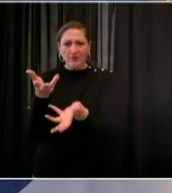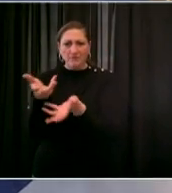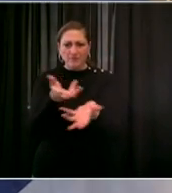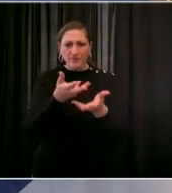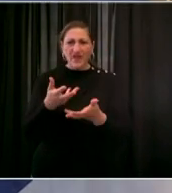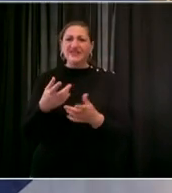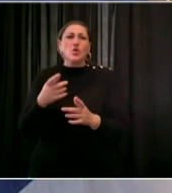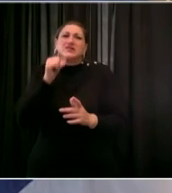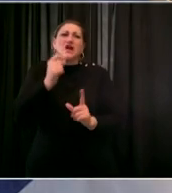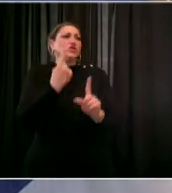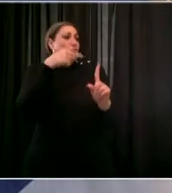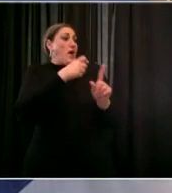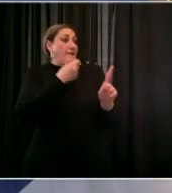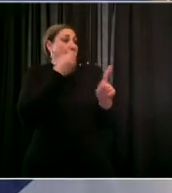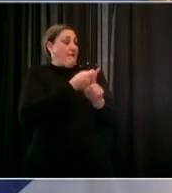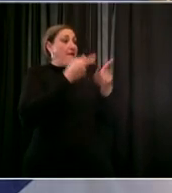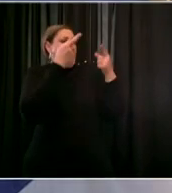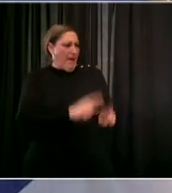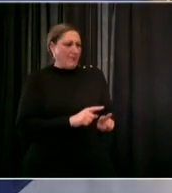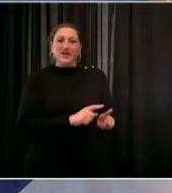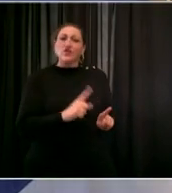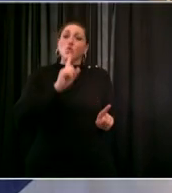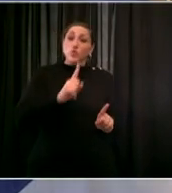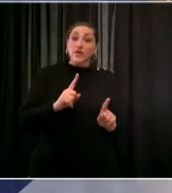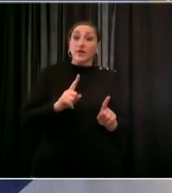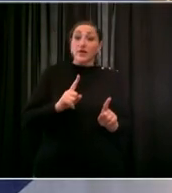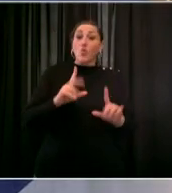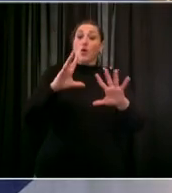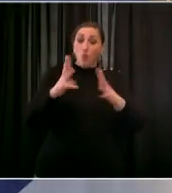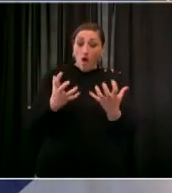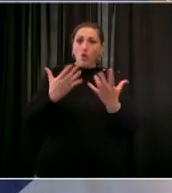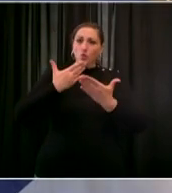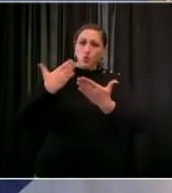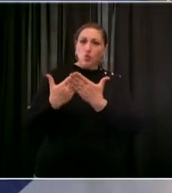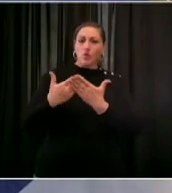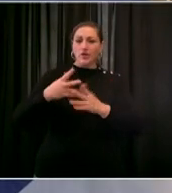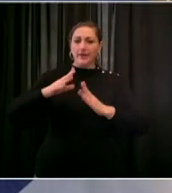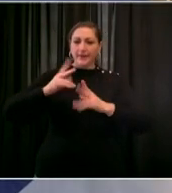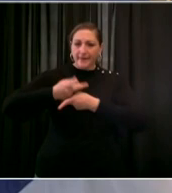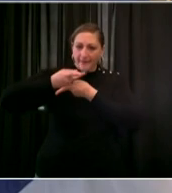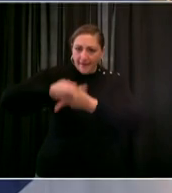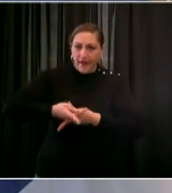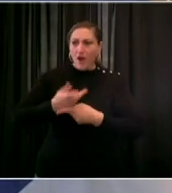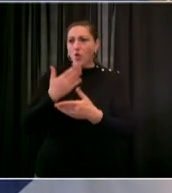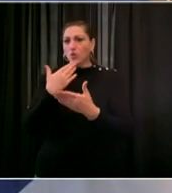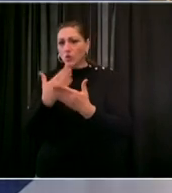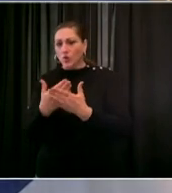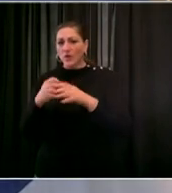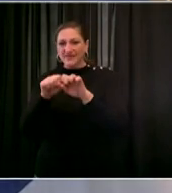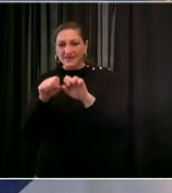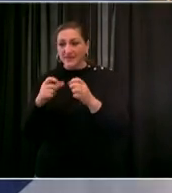a continuum of care that keeps people connected to the support they need to stay well